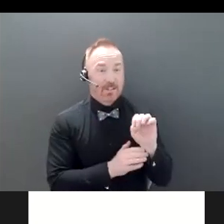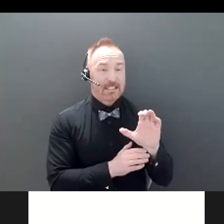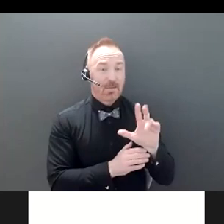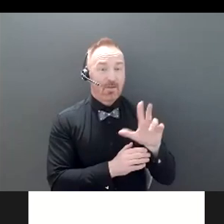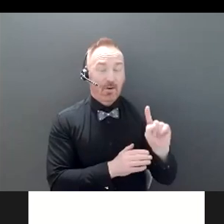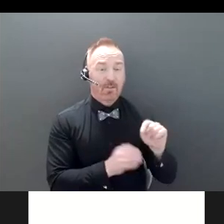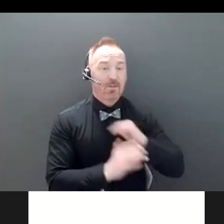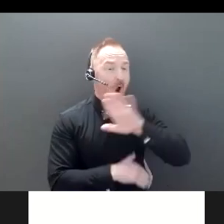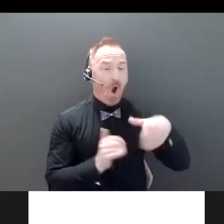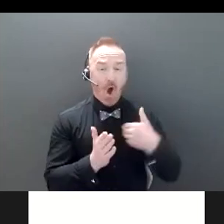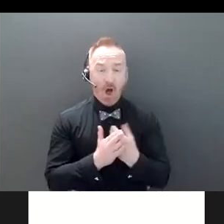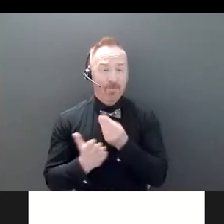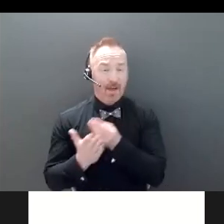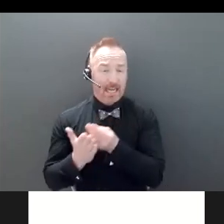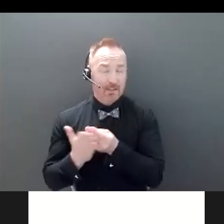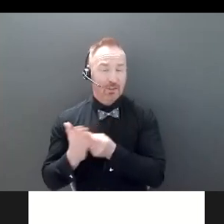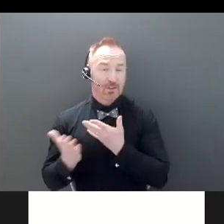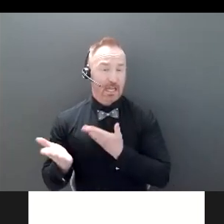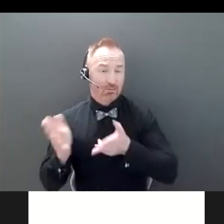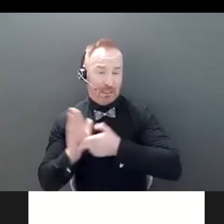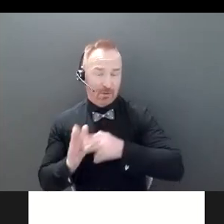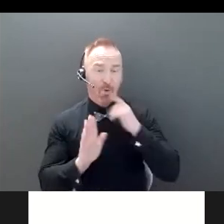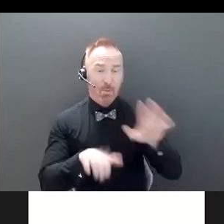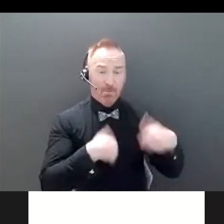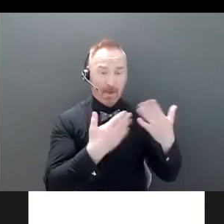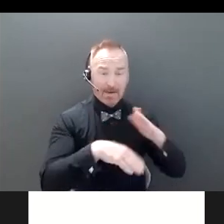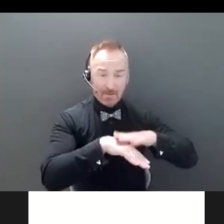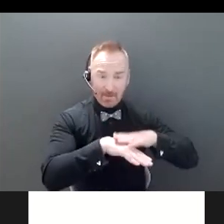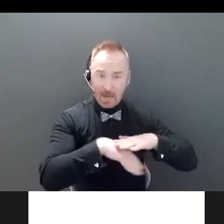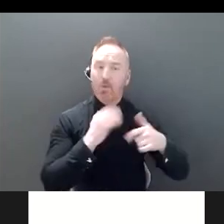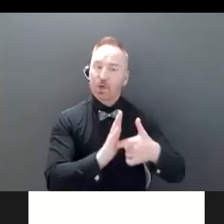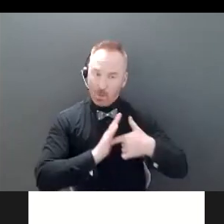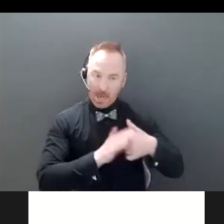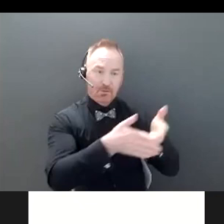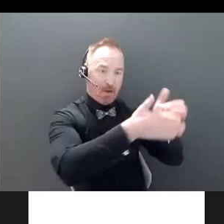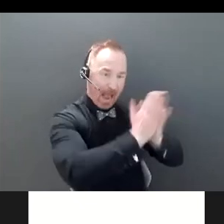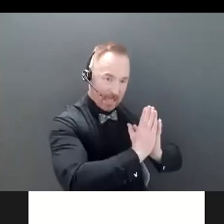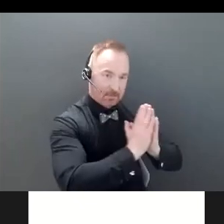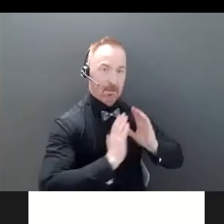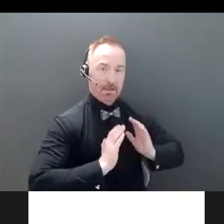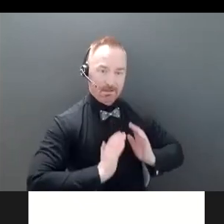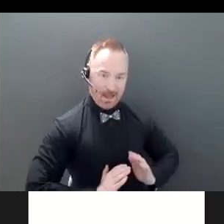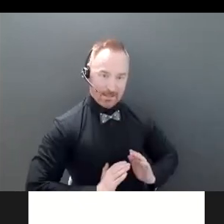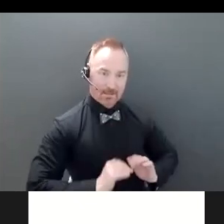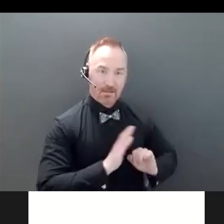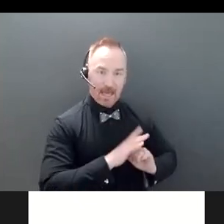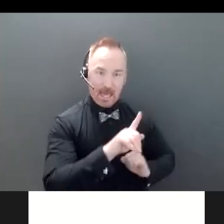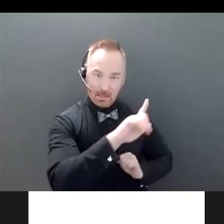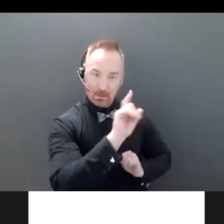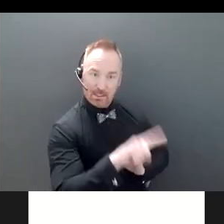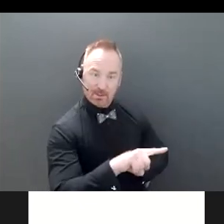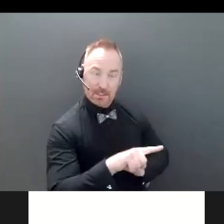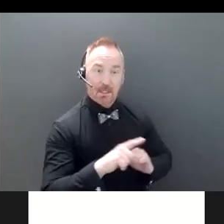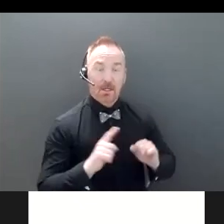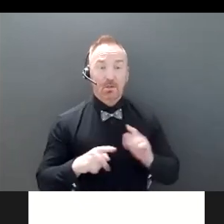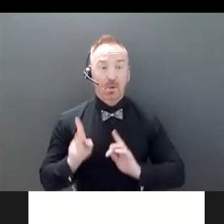financial advice, or trade and securities, they will be required to ask the question of clients. So even for those who haven't started thinking about